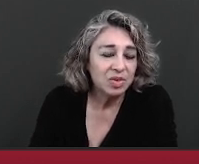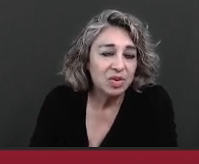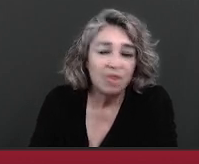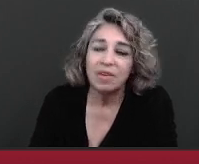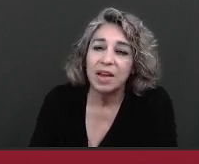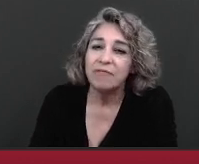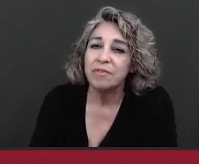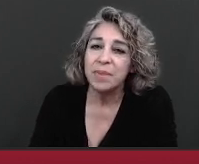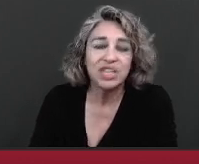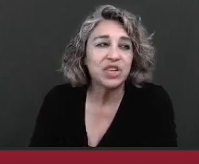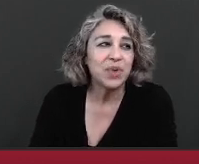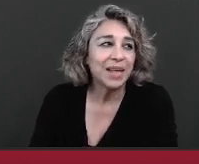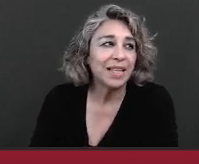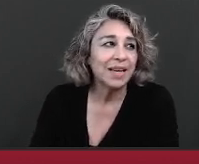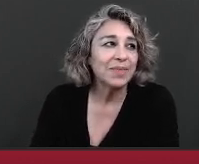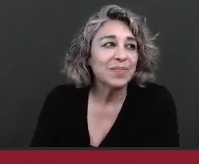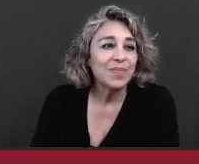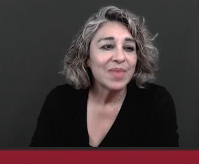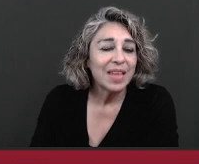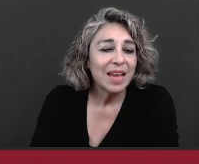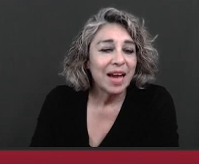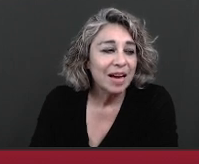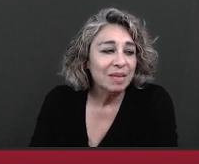information directly